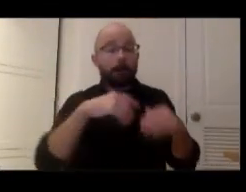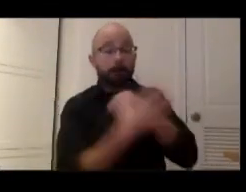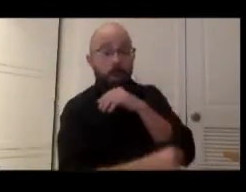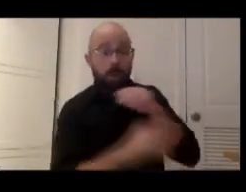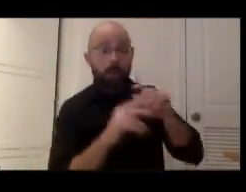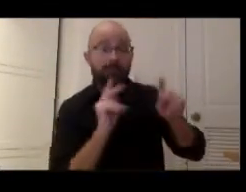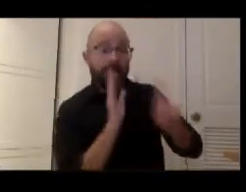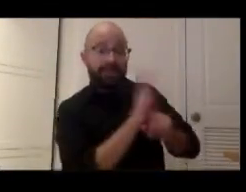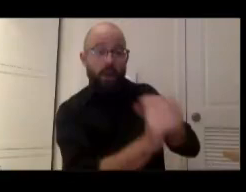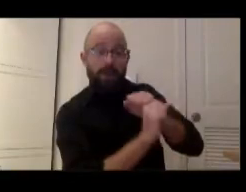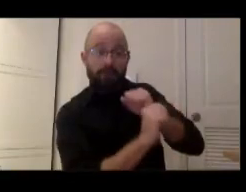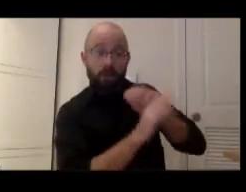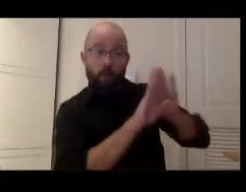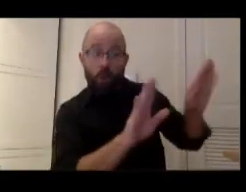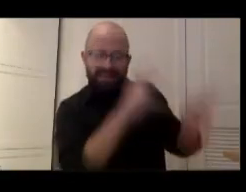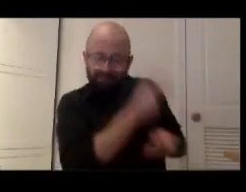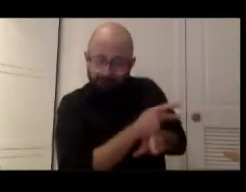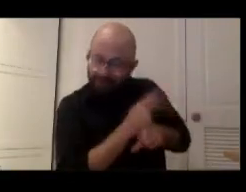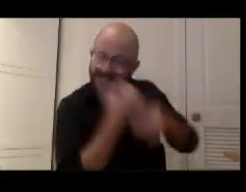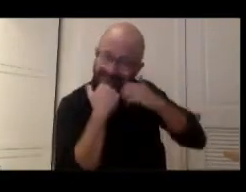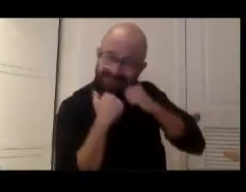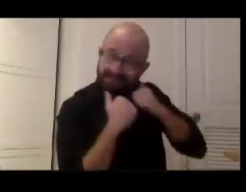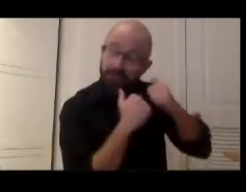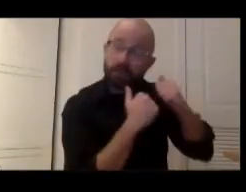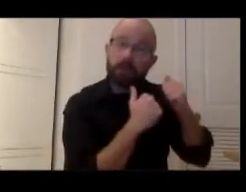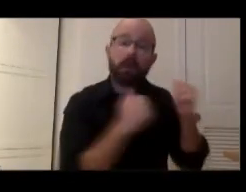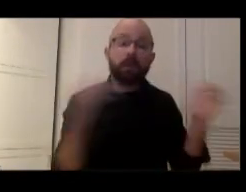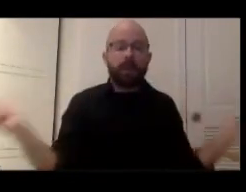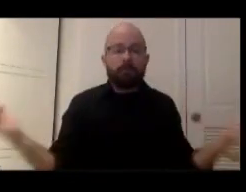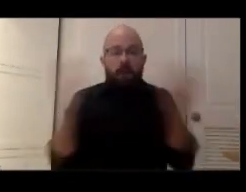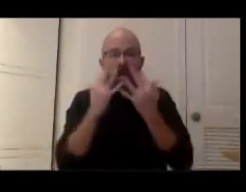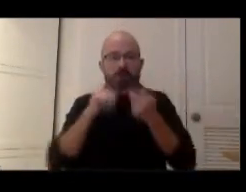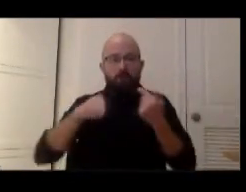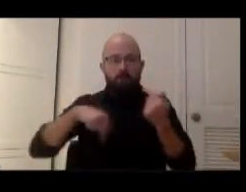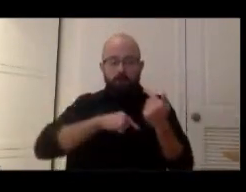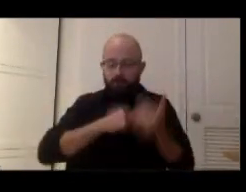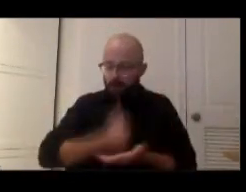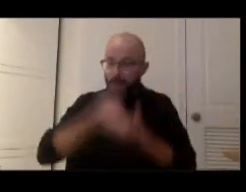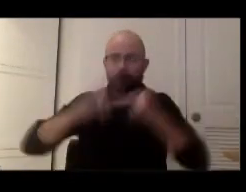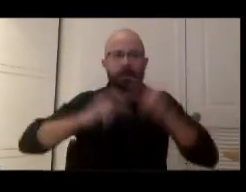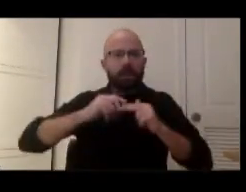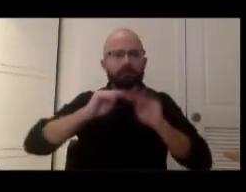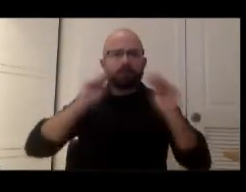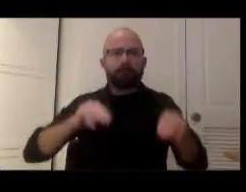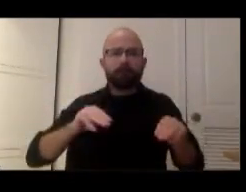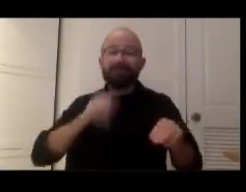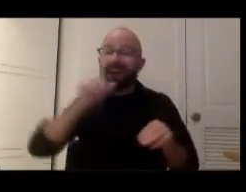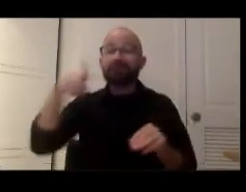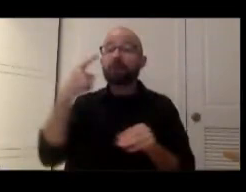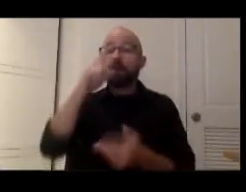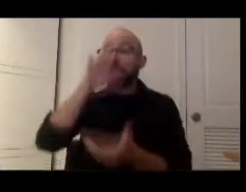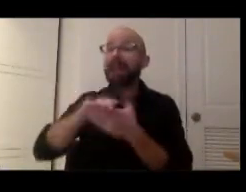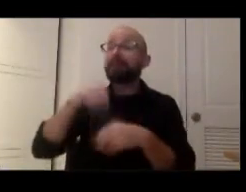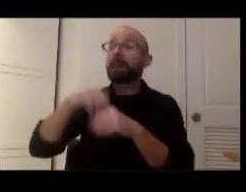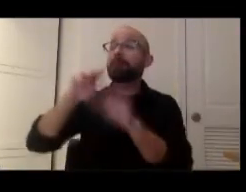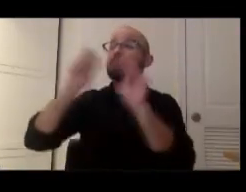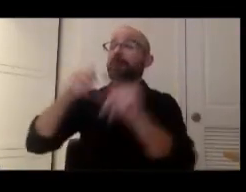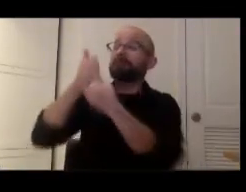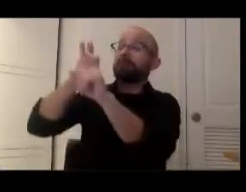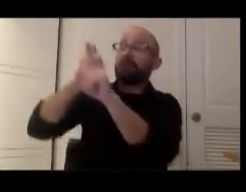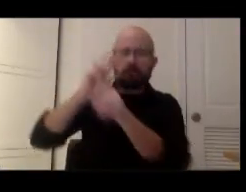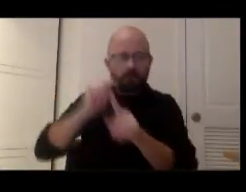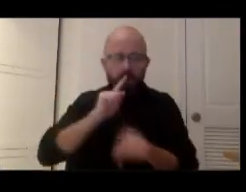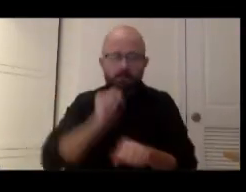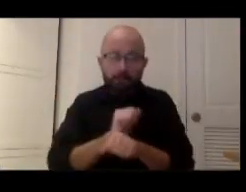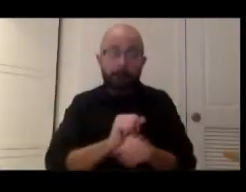and so they came to us and they helped build the museum and so to me it's not even just believing in the museum it's believing in the people who believe in the